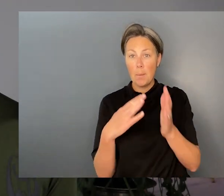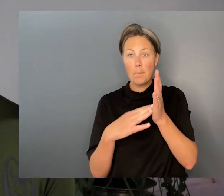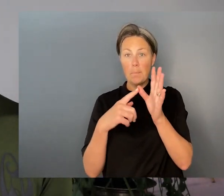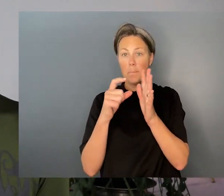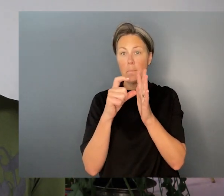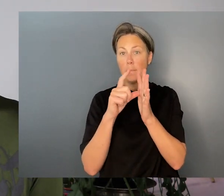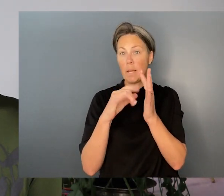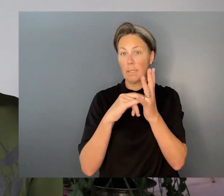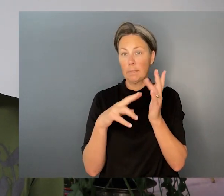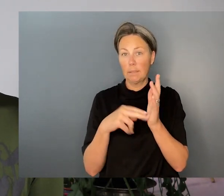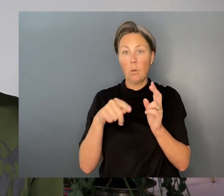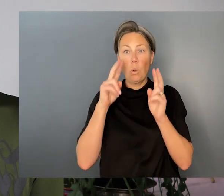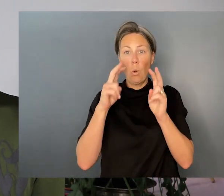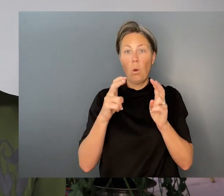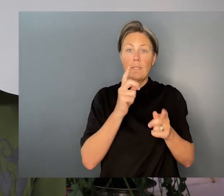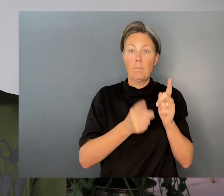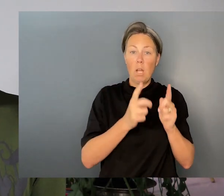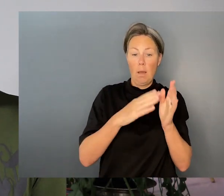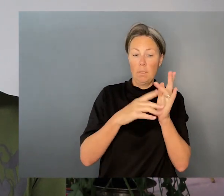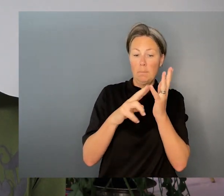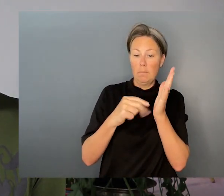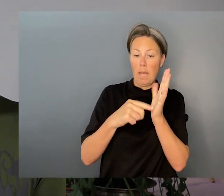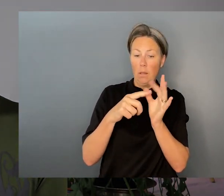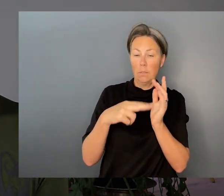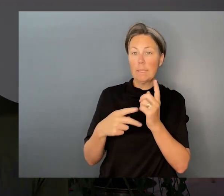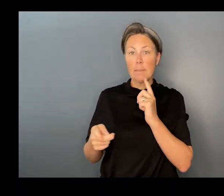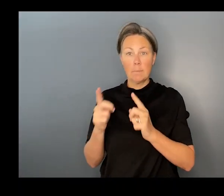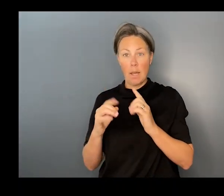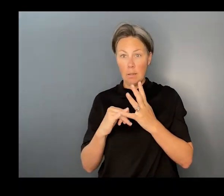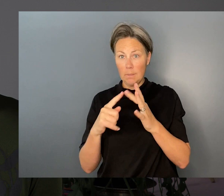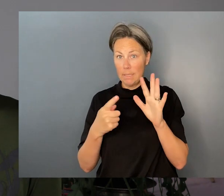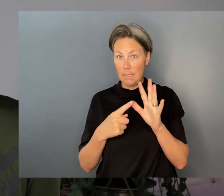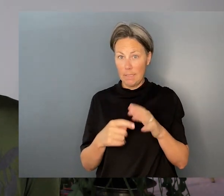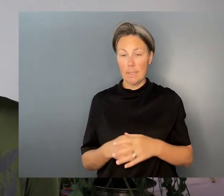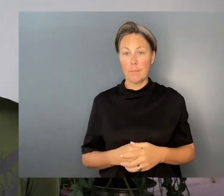My name is Madison Paul and this piece is called Sometimes Mountains Sometimes Sea.